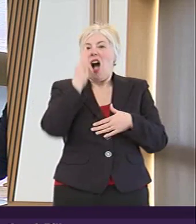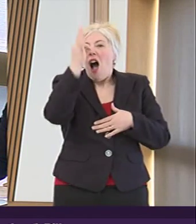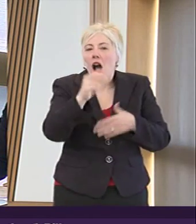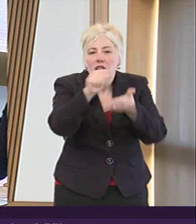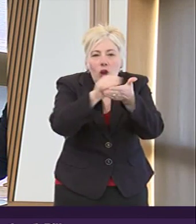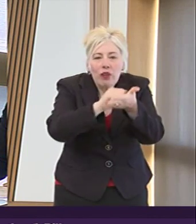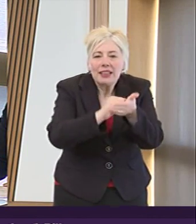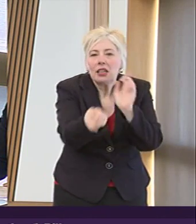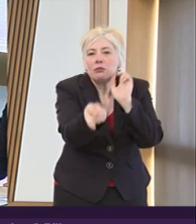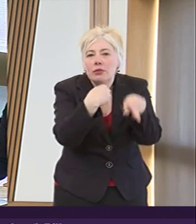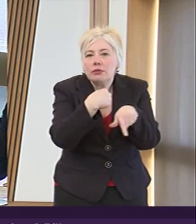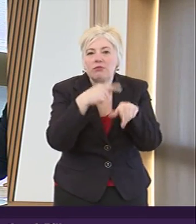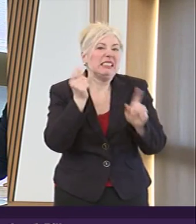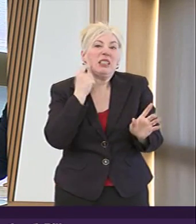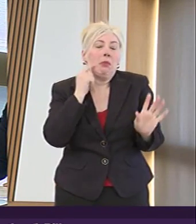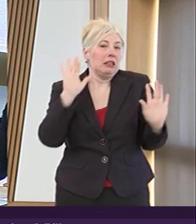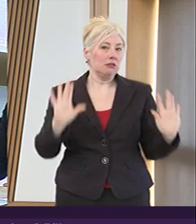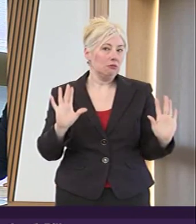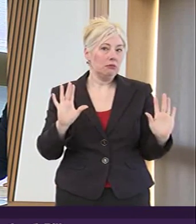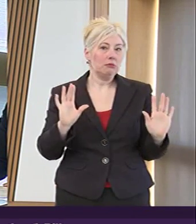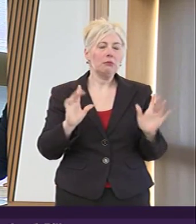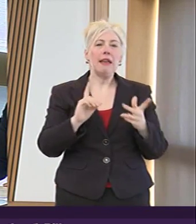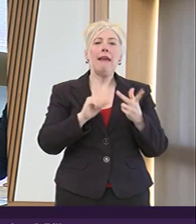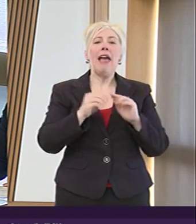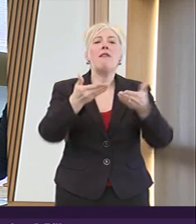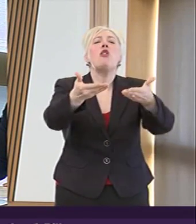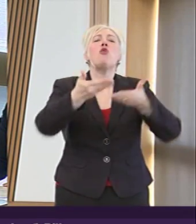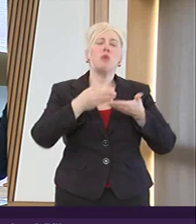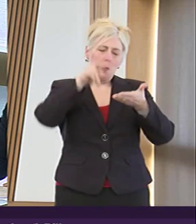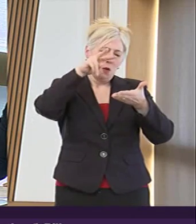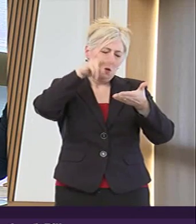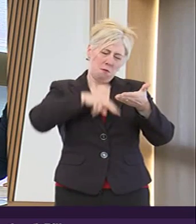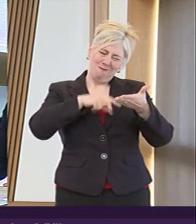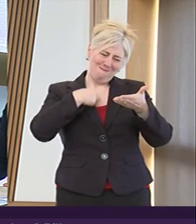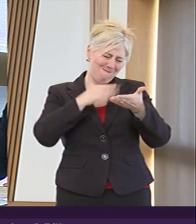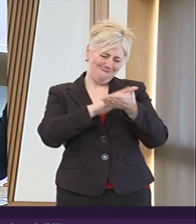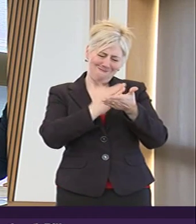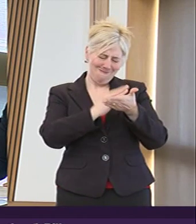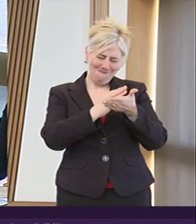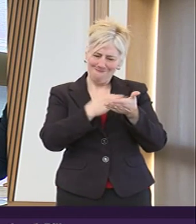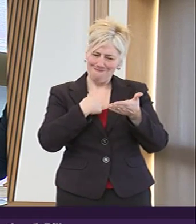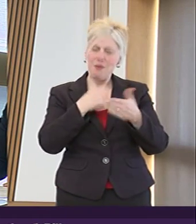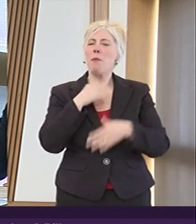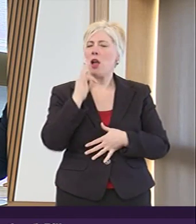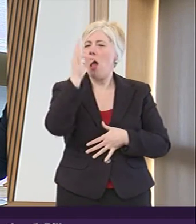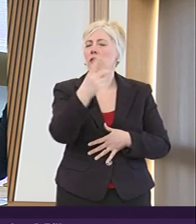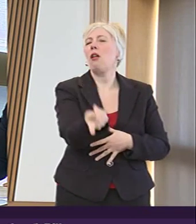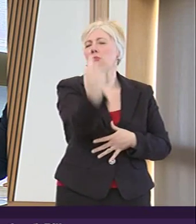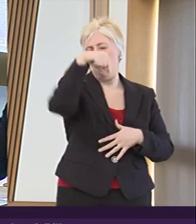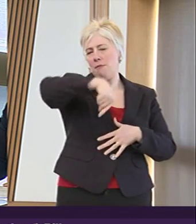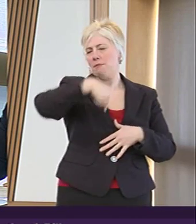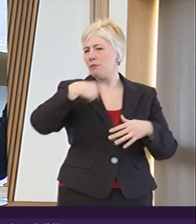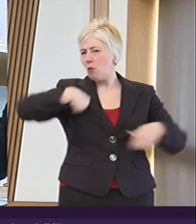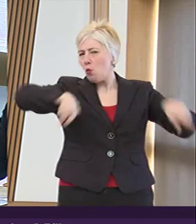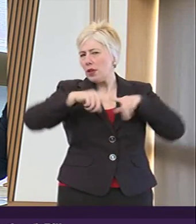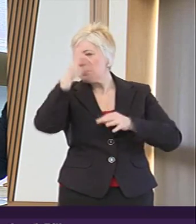the simplest way forward were there to be a an issue after we've got the writing then clearly we can ask the member okay to